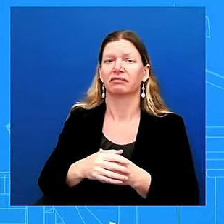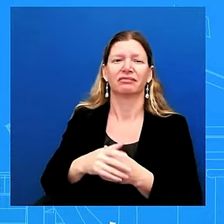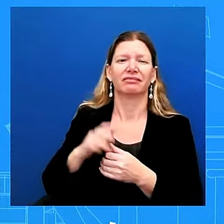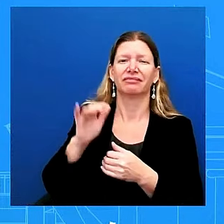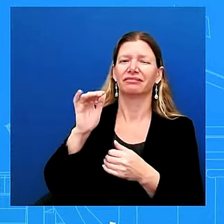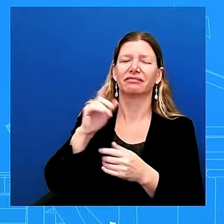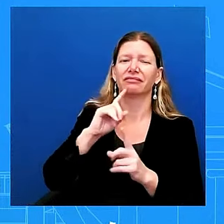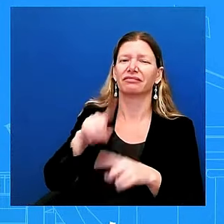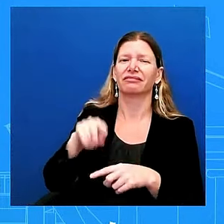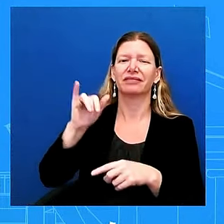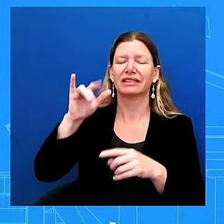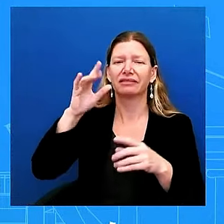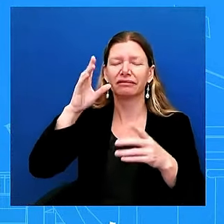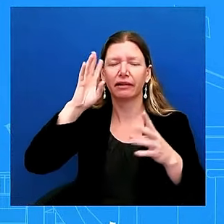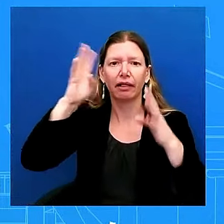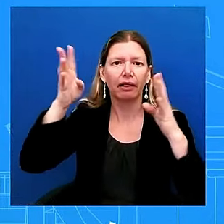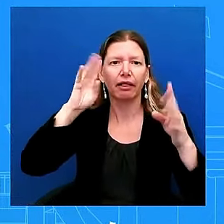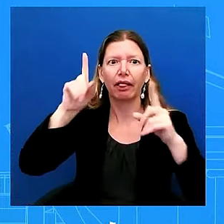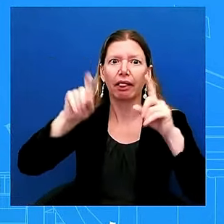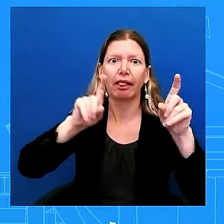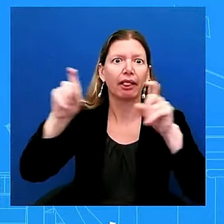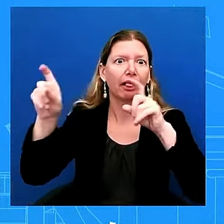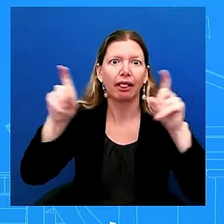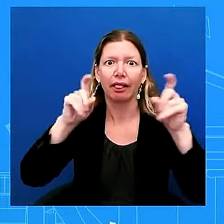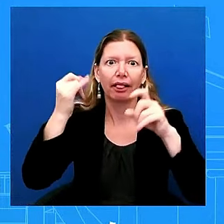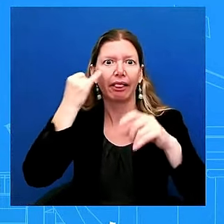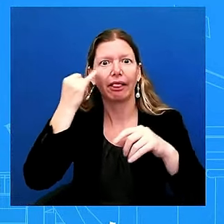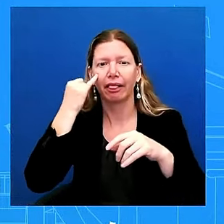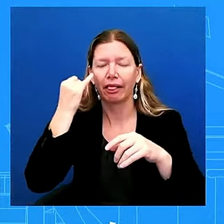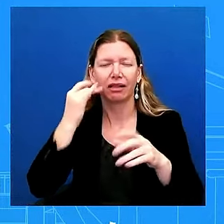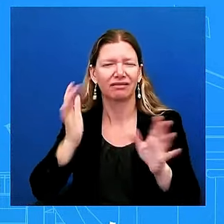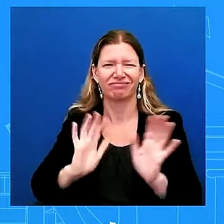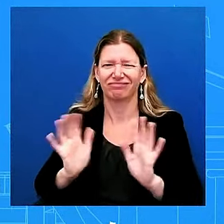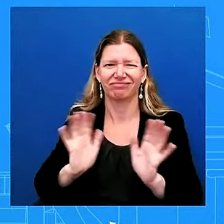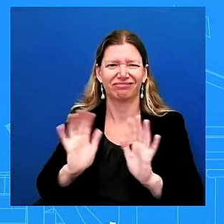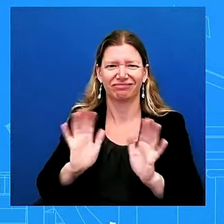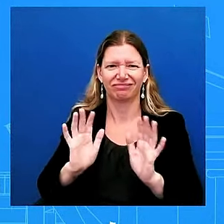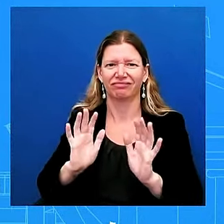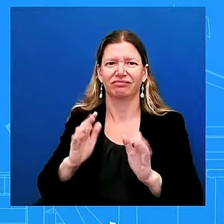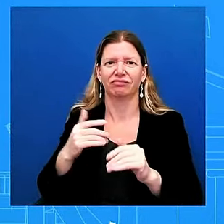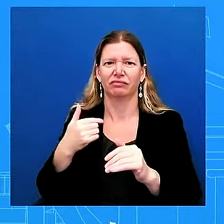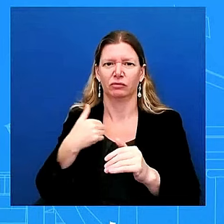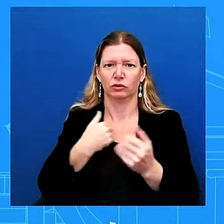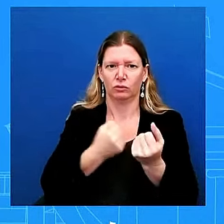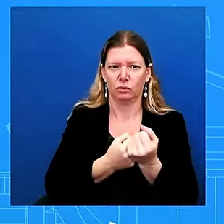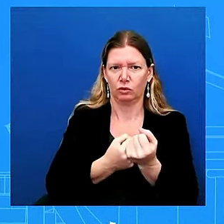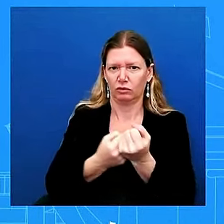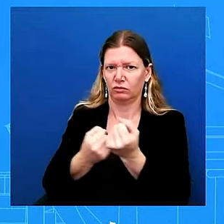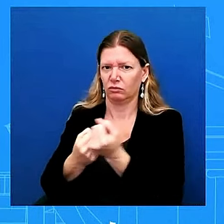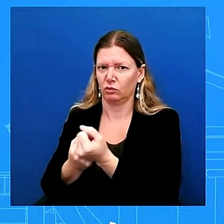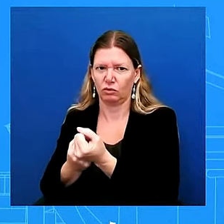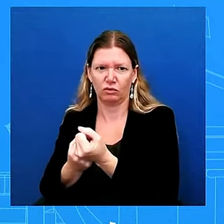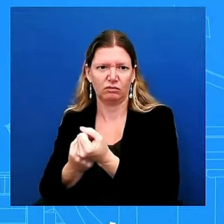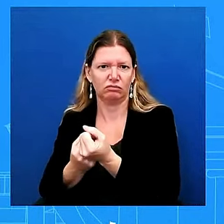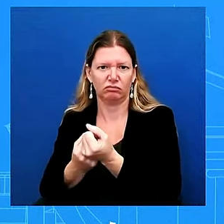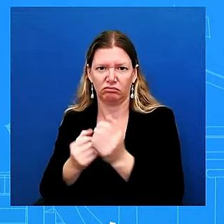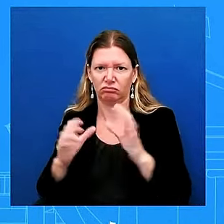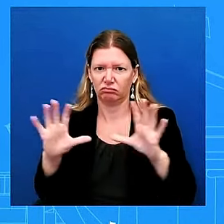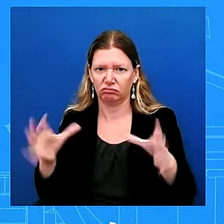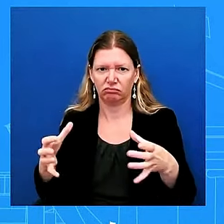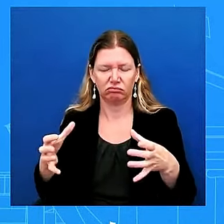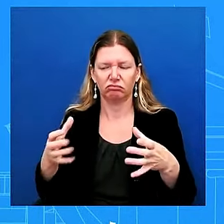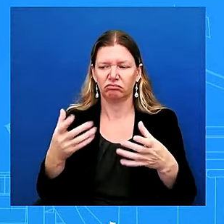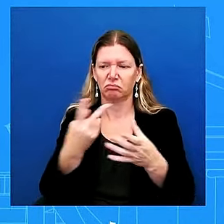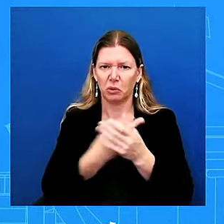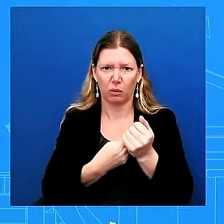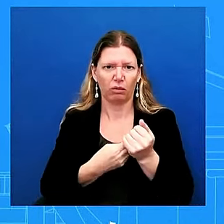collective bargaining we believe both sides should come together uh in a uh to get to a fair agreement in good faith in good faith and we have